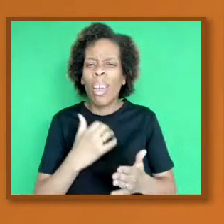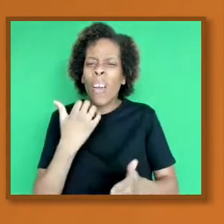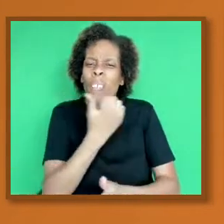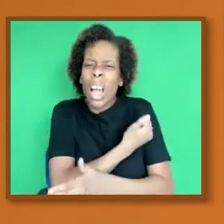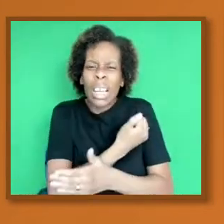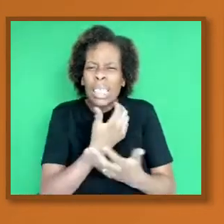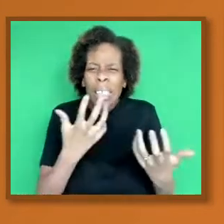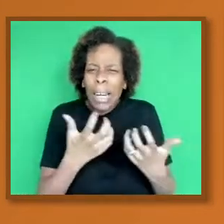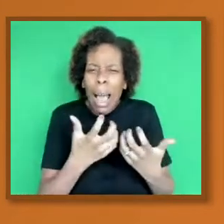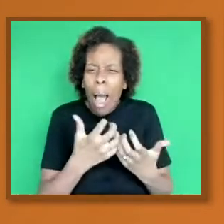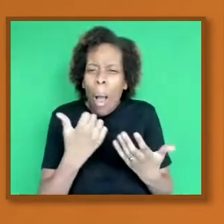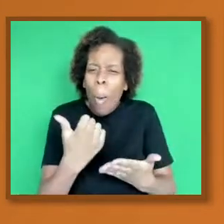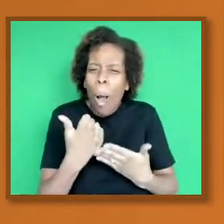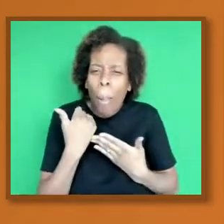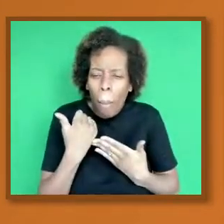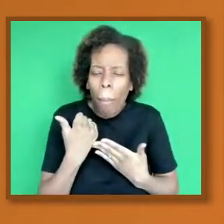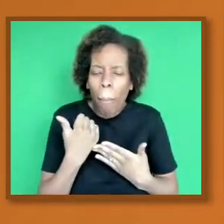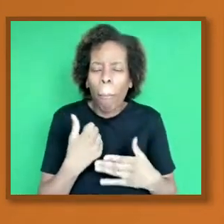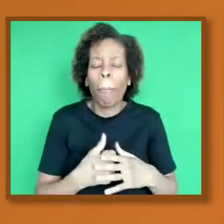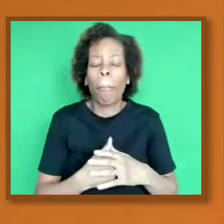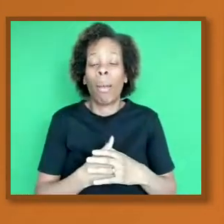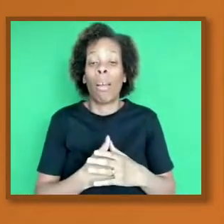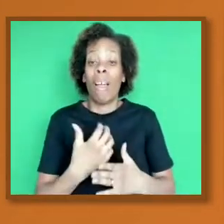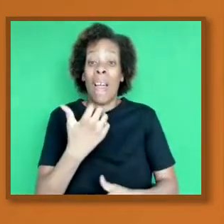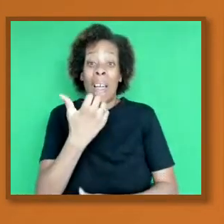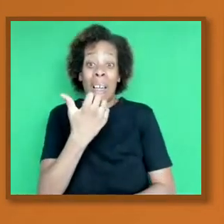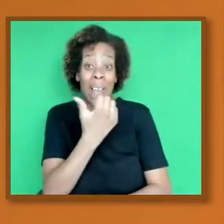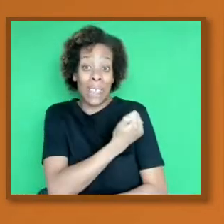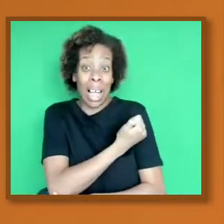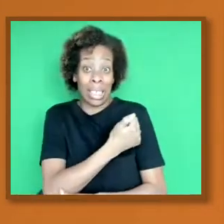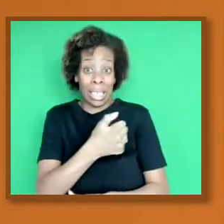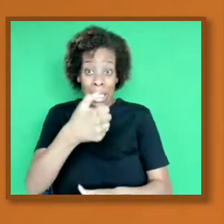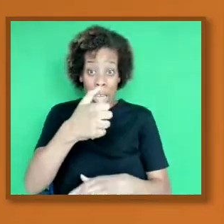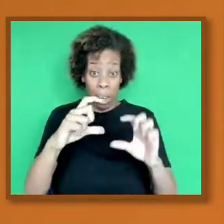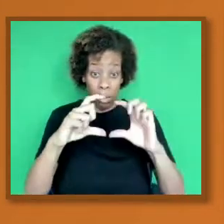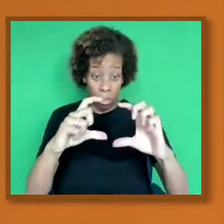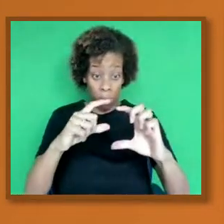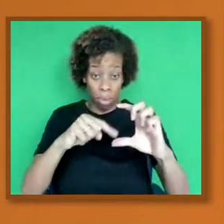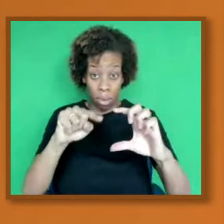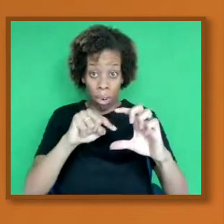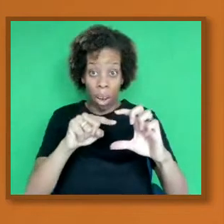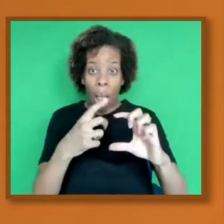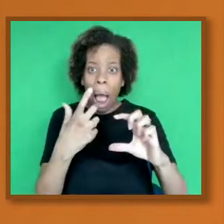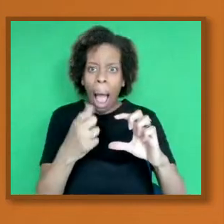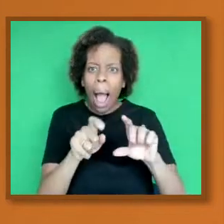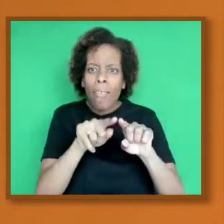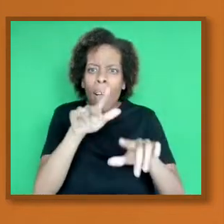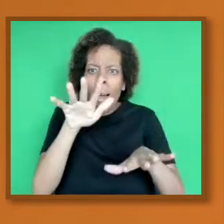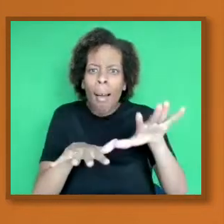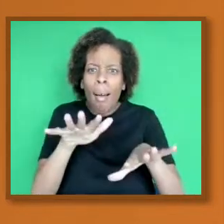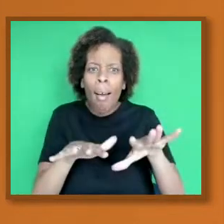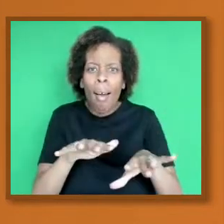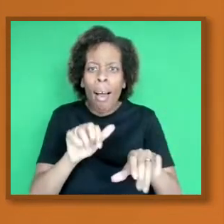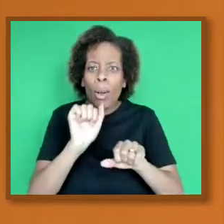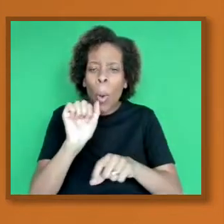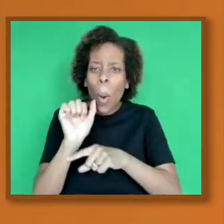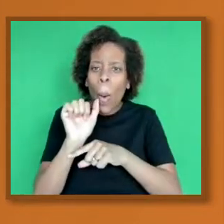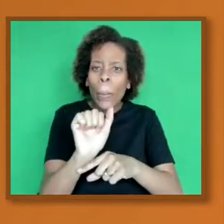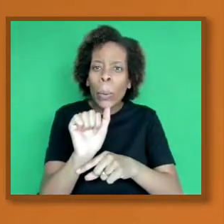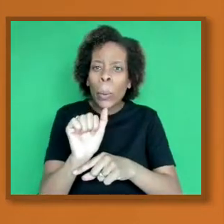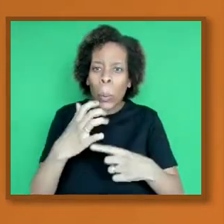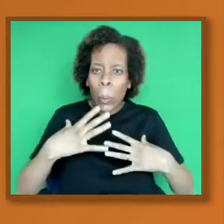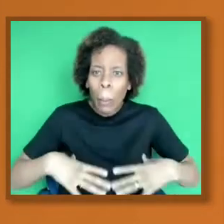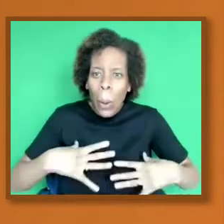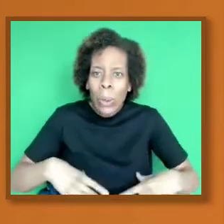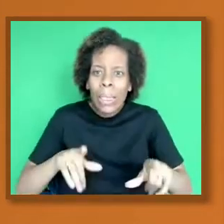mimic that immune response. They do so by taking a portion of the